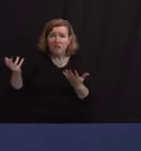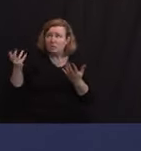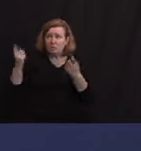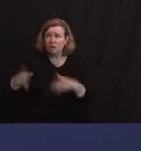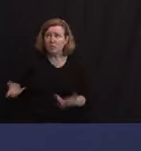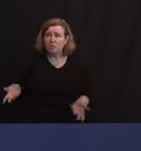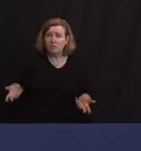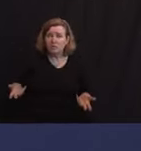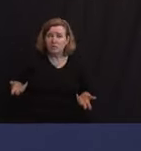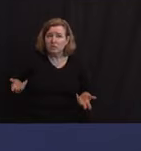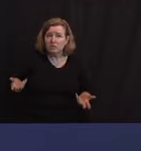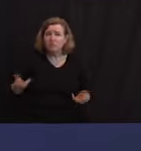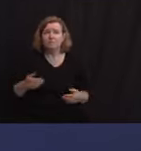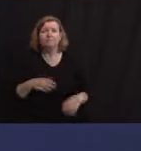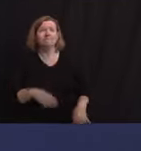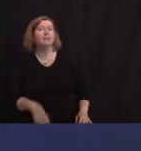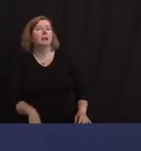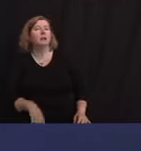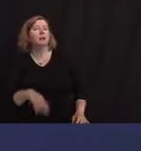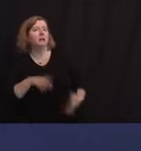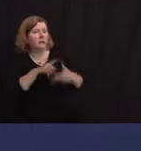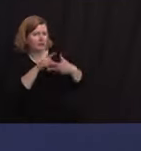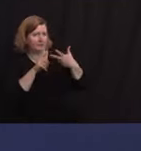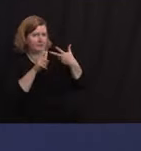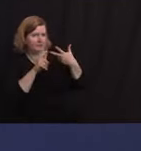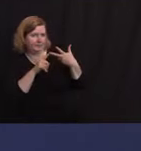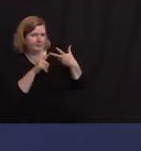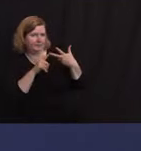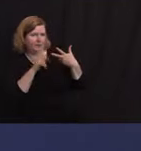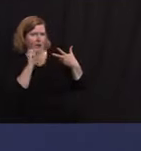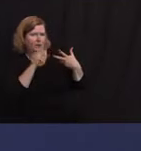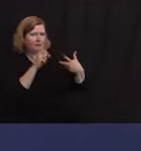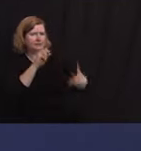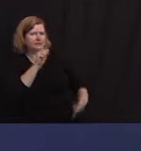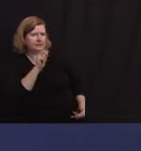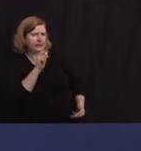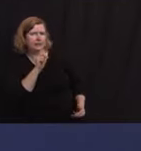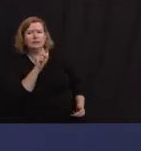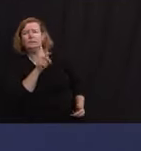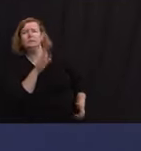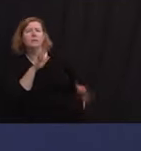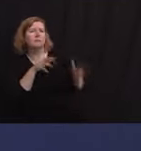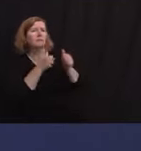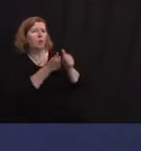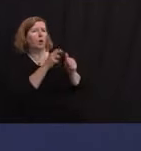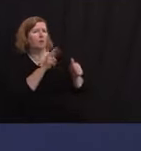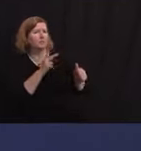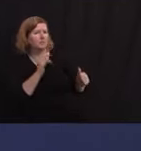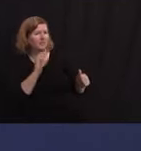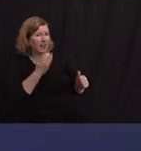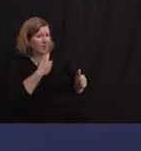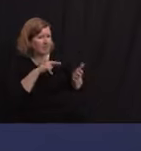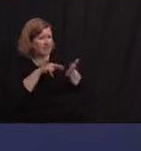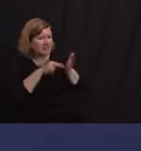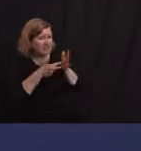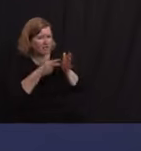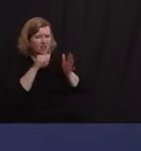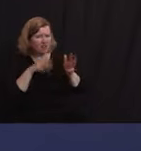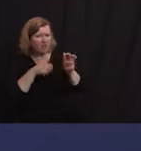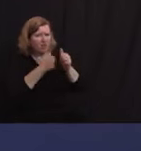happen? Yeah, I will, on the last one, I'll get Dan Bryan to follow up, because it's not our intention to not follow up, I promise you that.